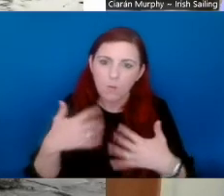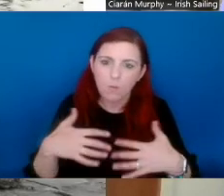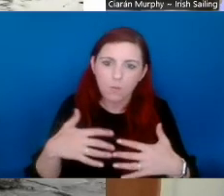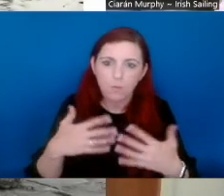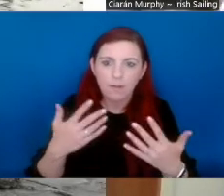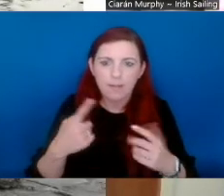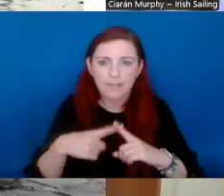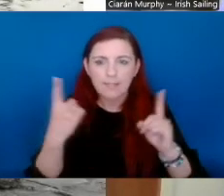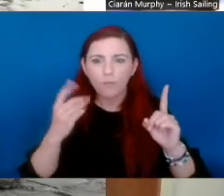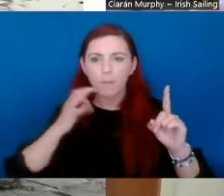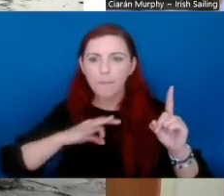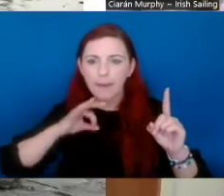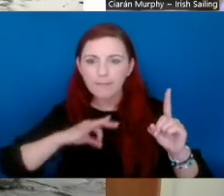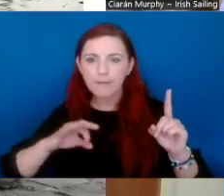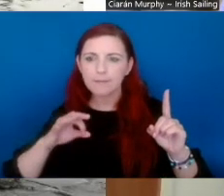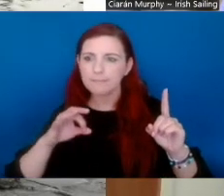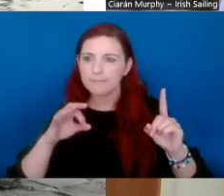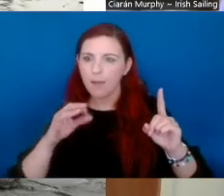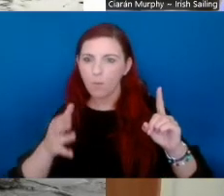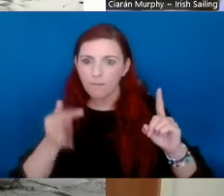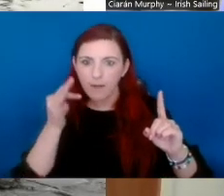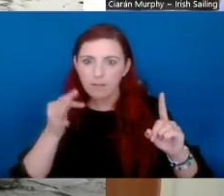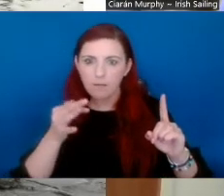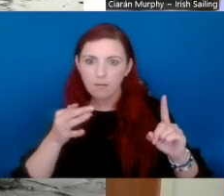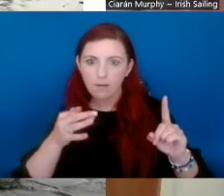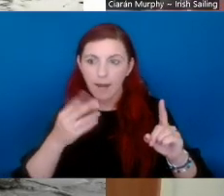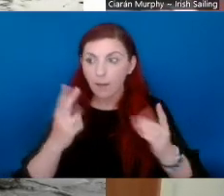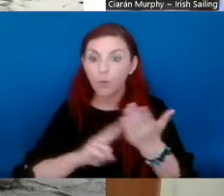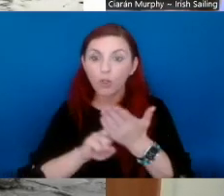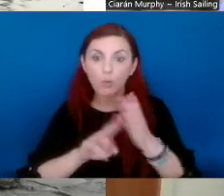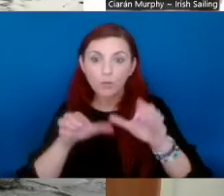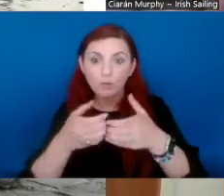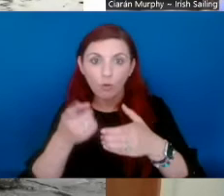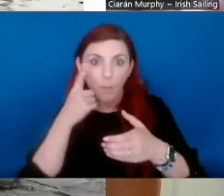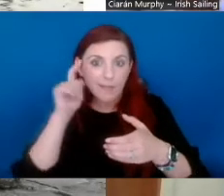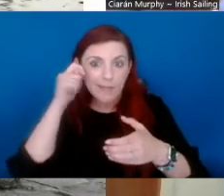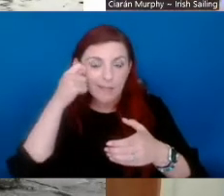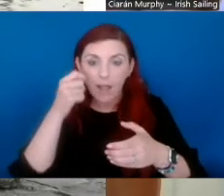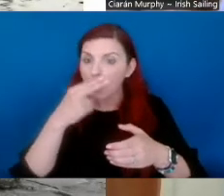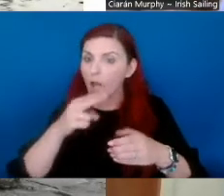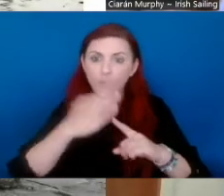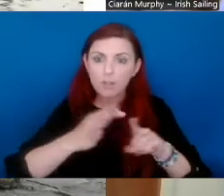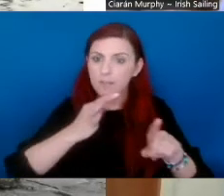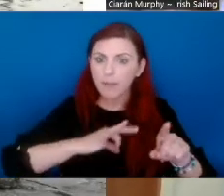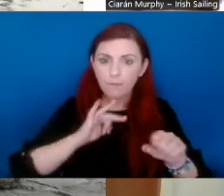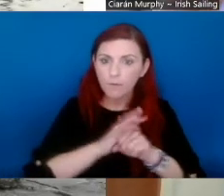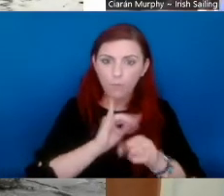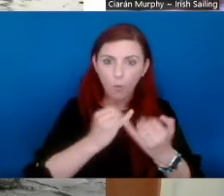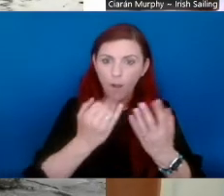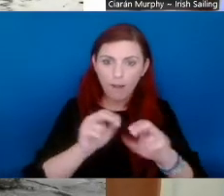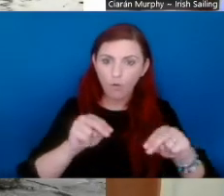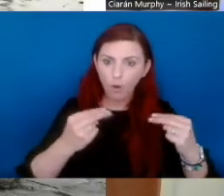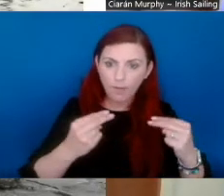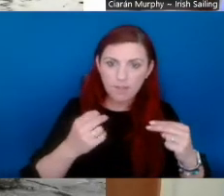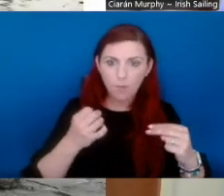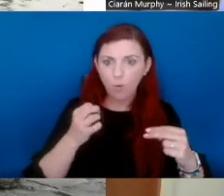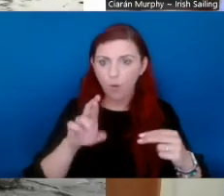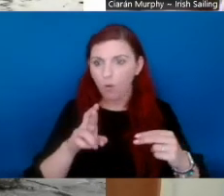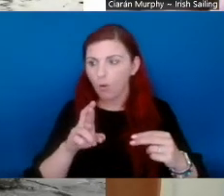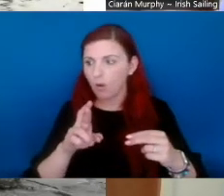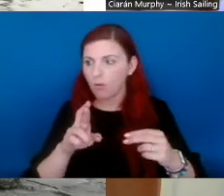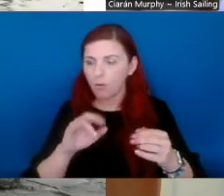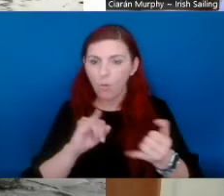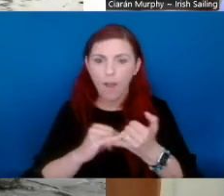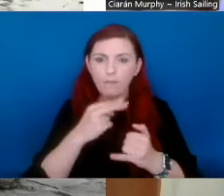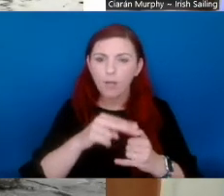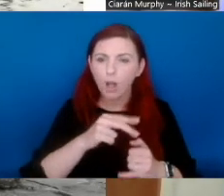benefits that we're actually finding as a user group for everyone, not just for people with autism or with non